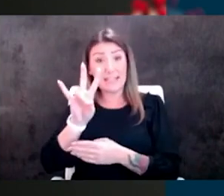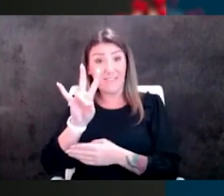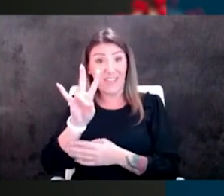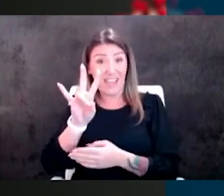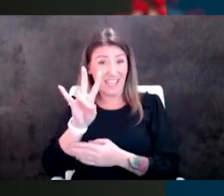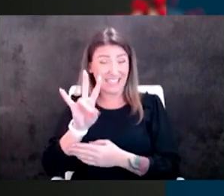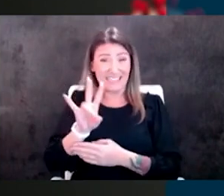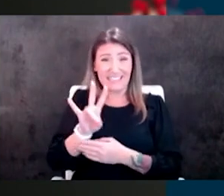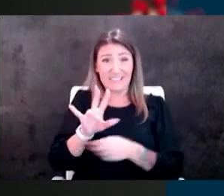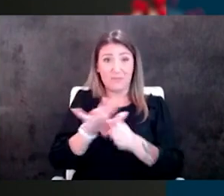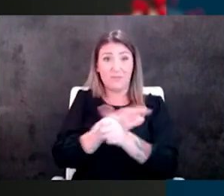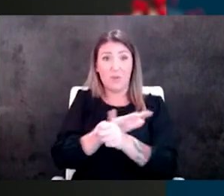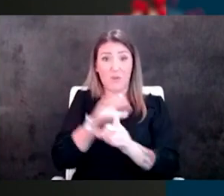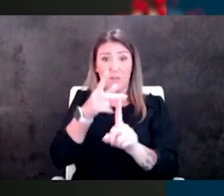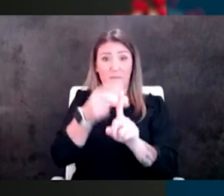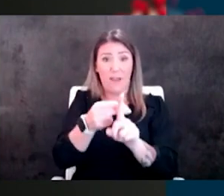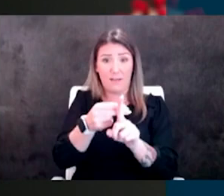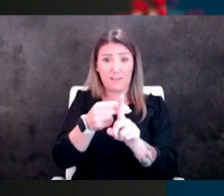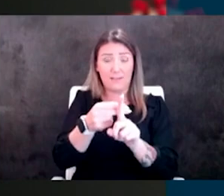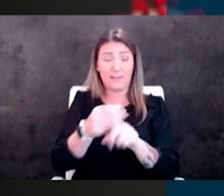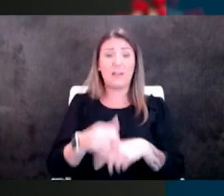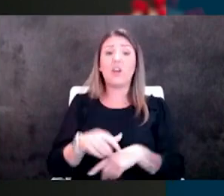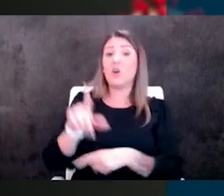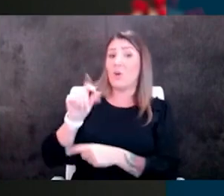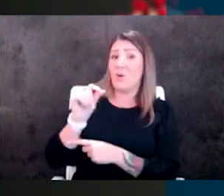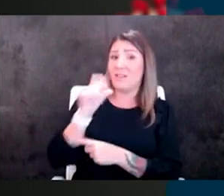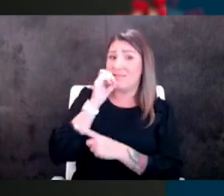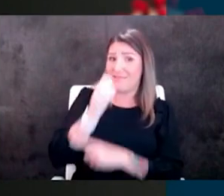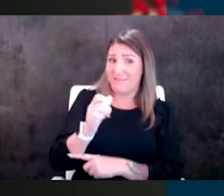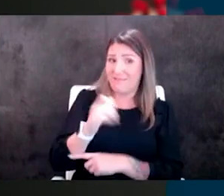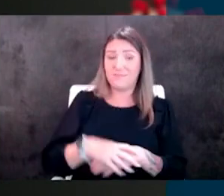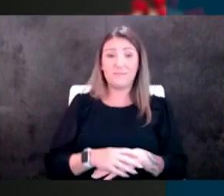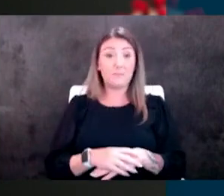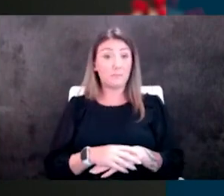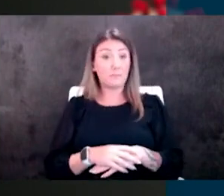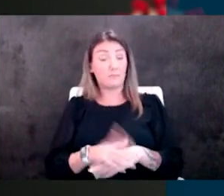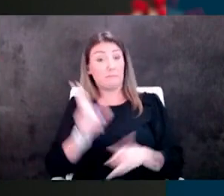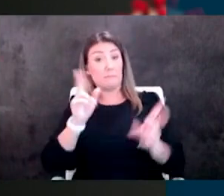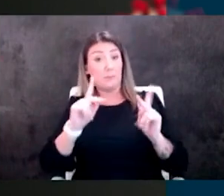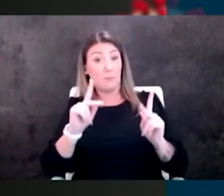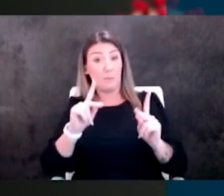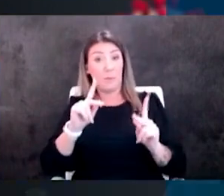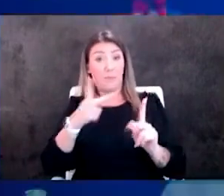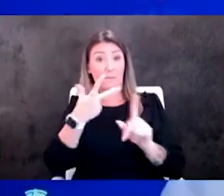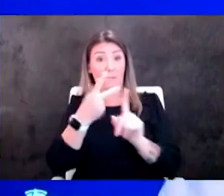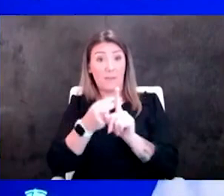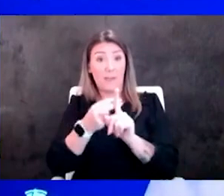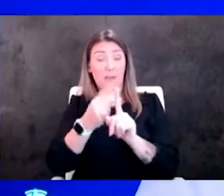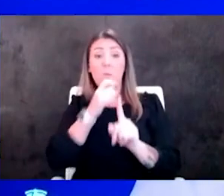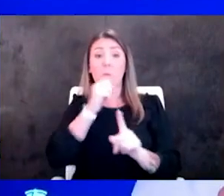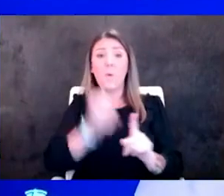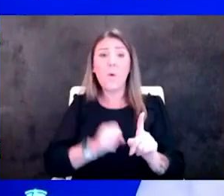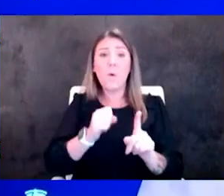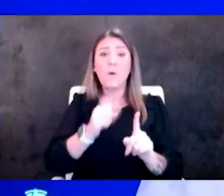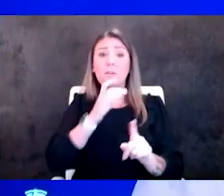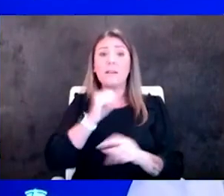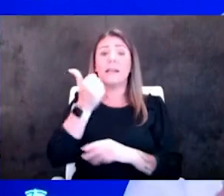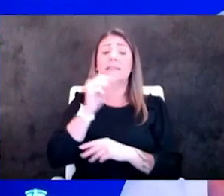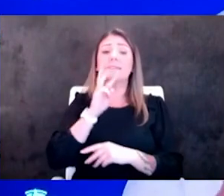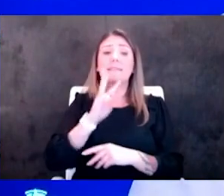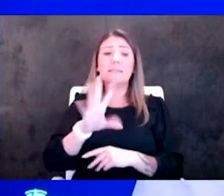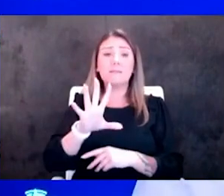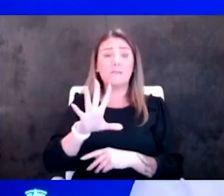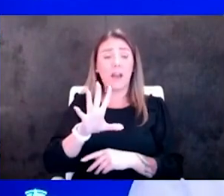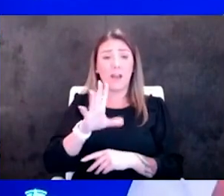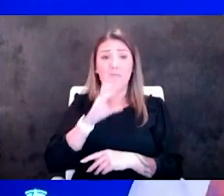that's why i kind of want to talk about that a little bit more in those people that are vaccinated they have a older age 65 and above they have immune suppression